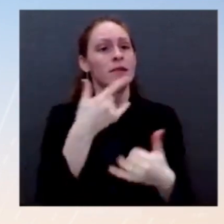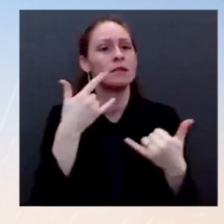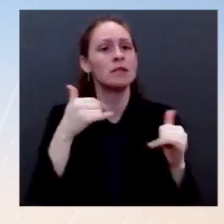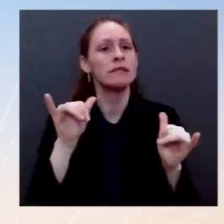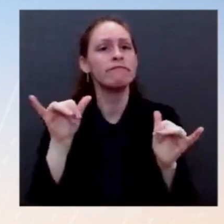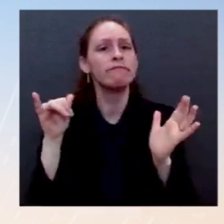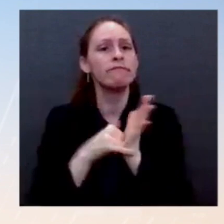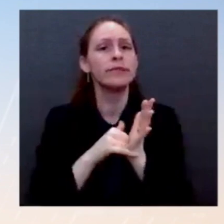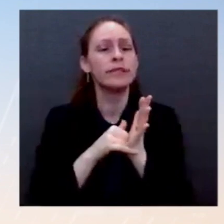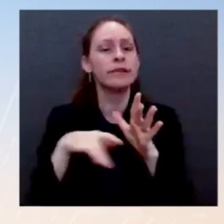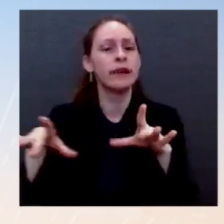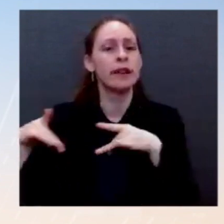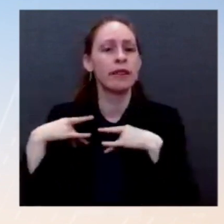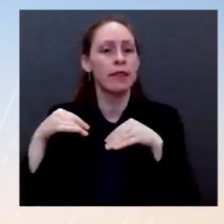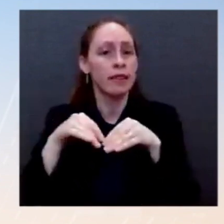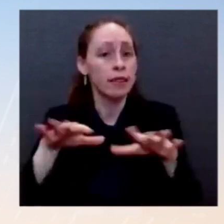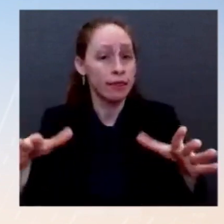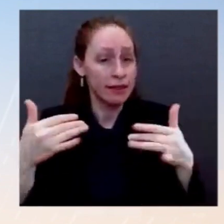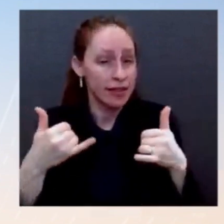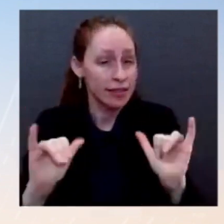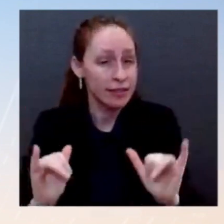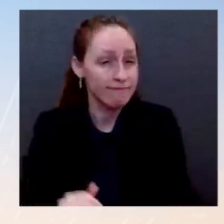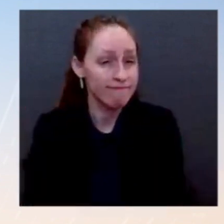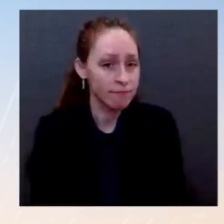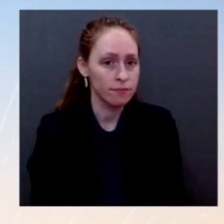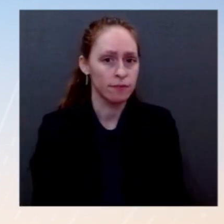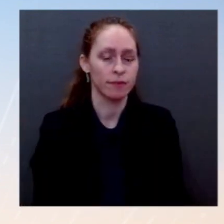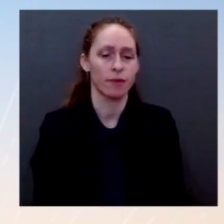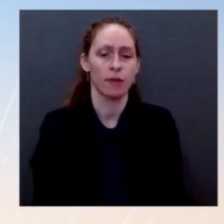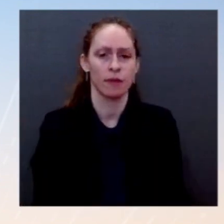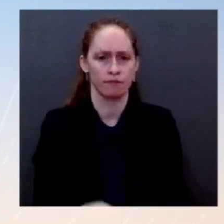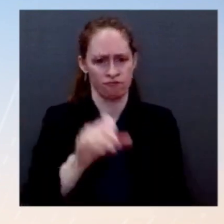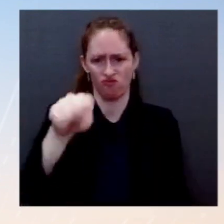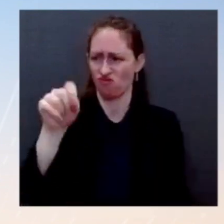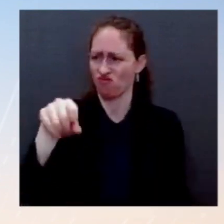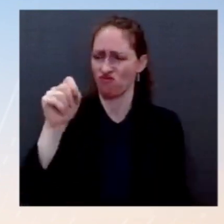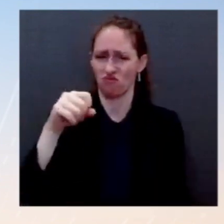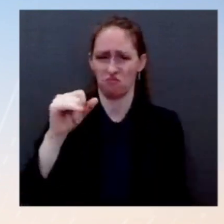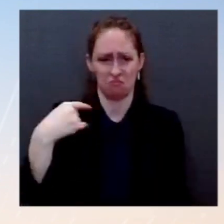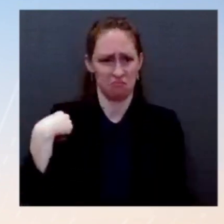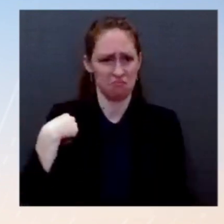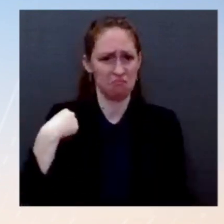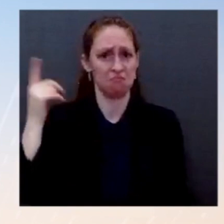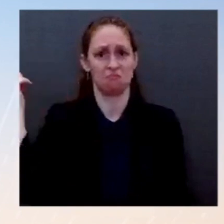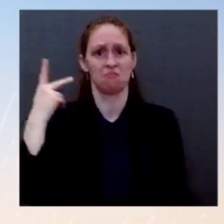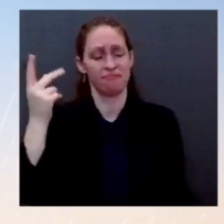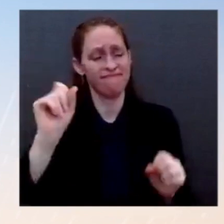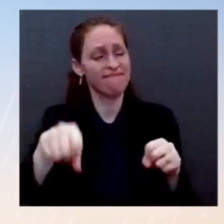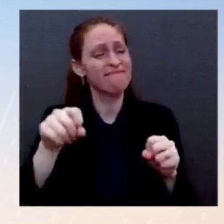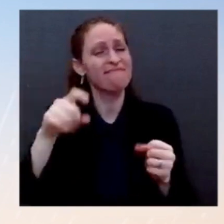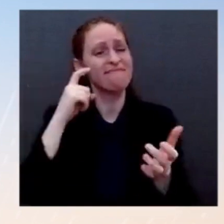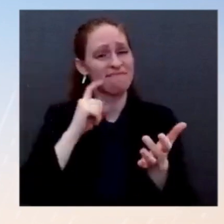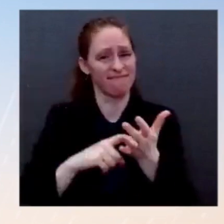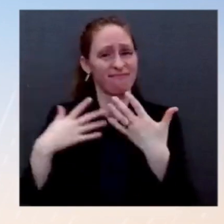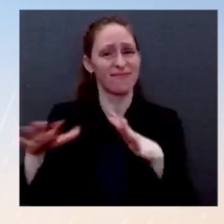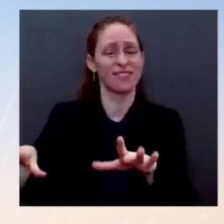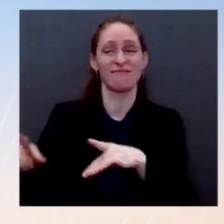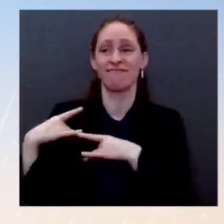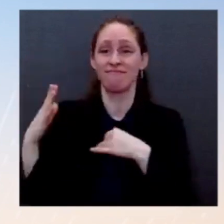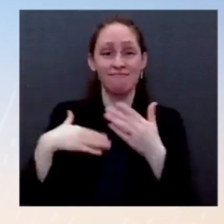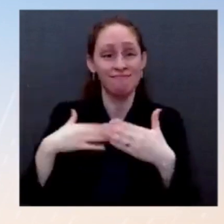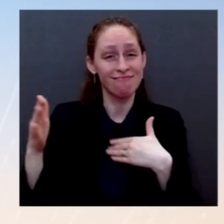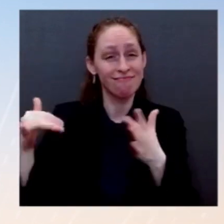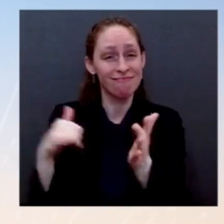There will be people who get COVID here at different media organizations, at companies around the world, around the country